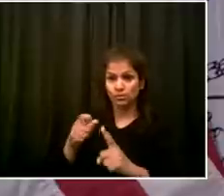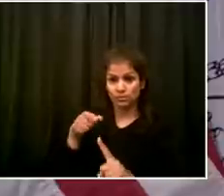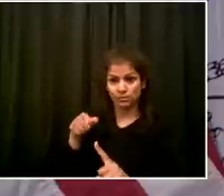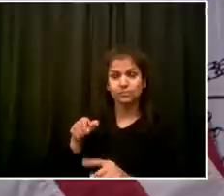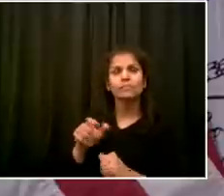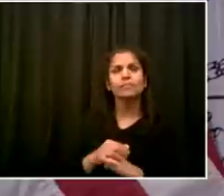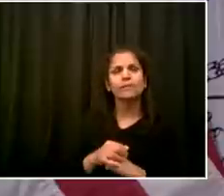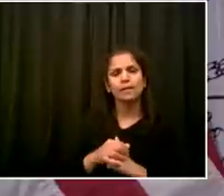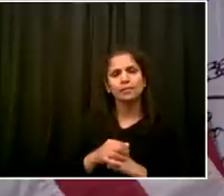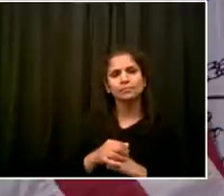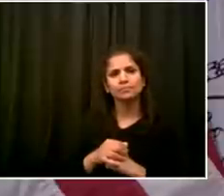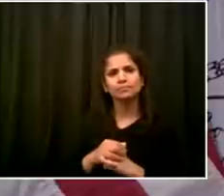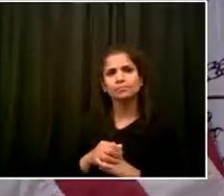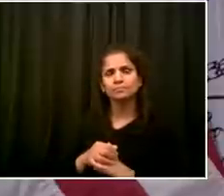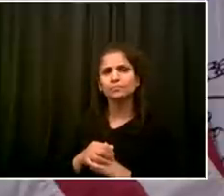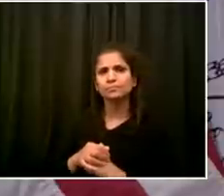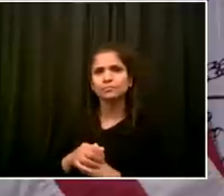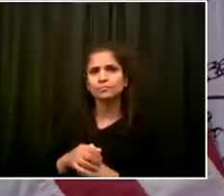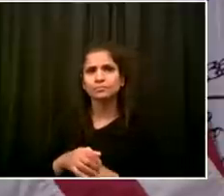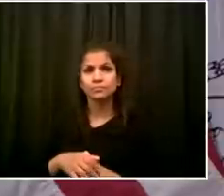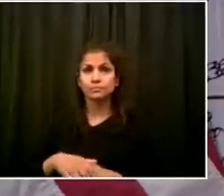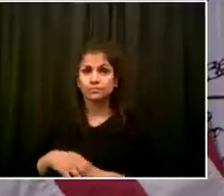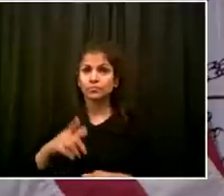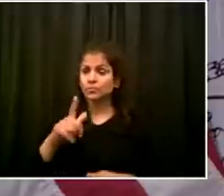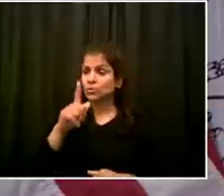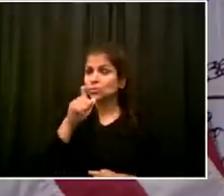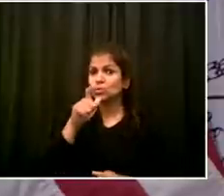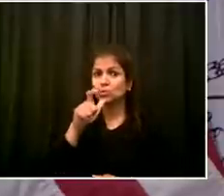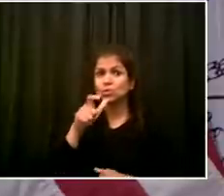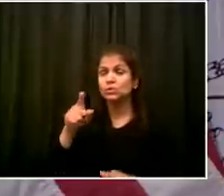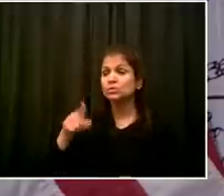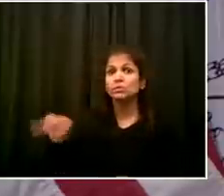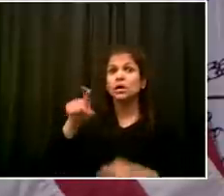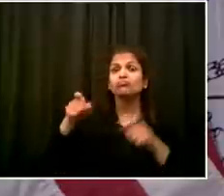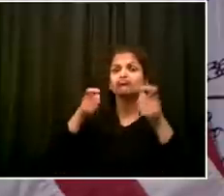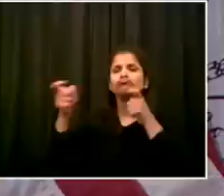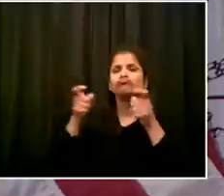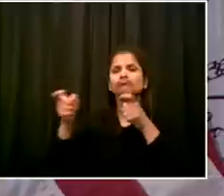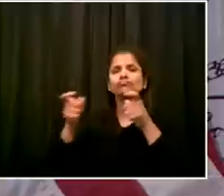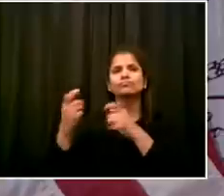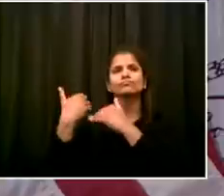So blood donations are run by the New York Blood Center, a non-profit organization. And